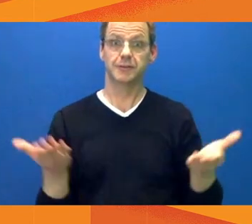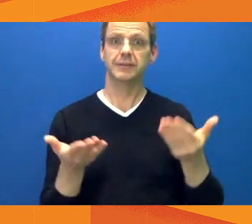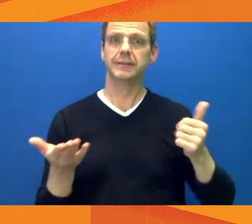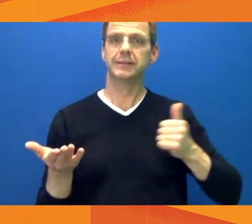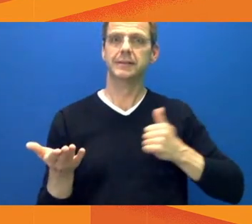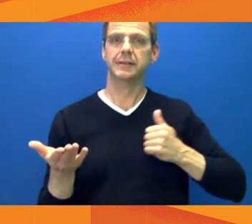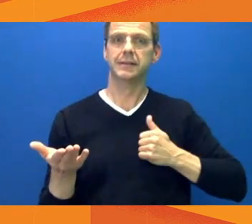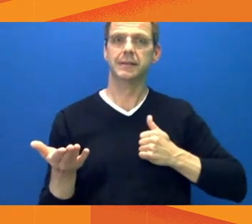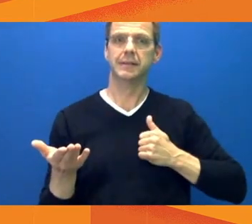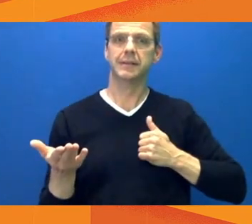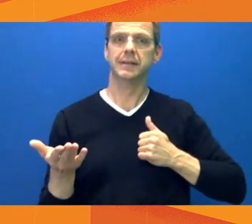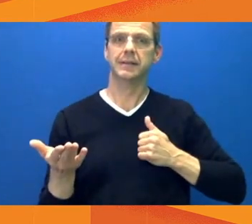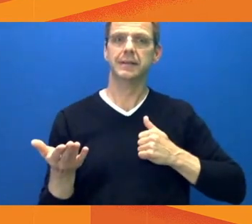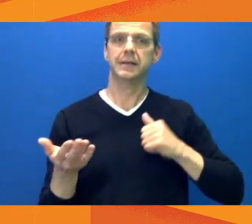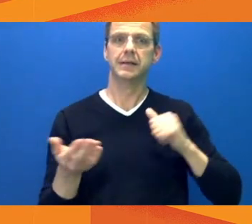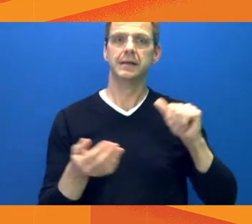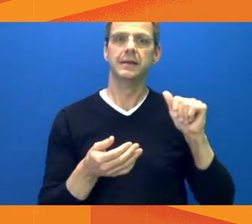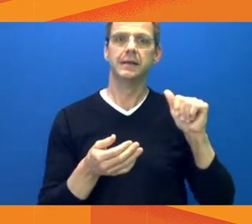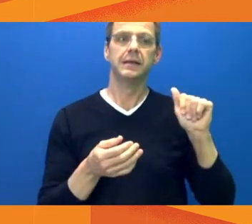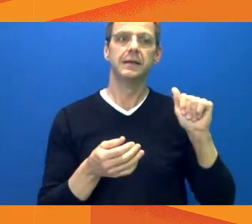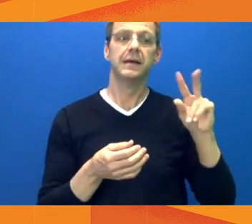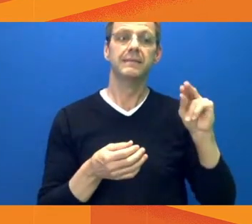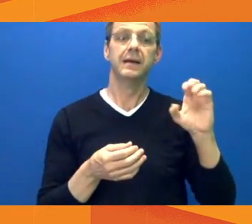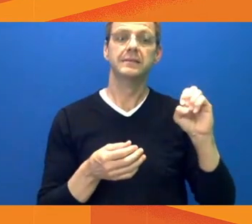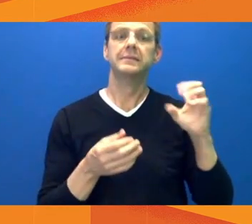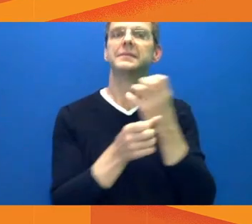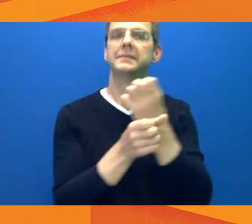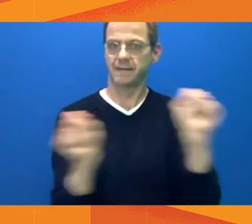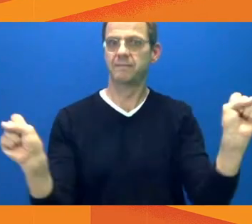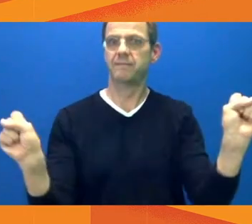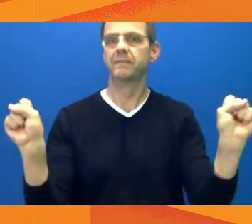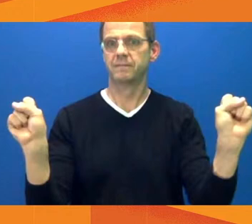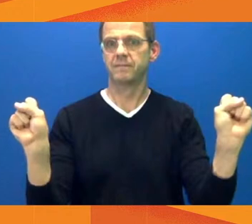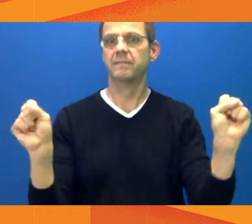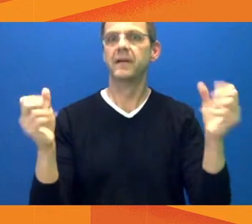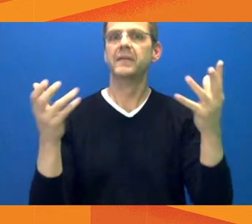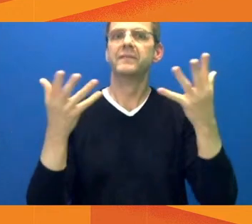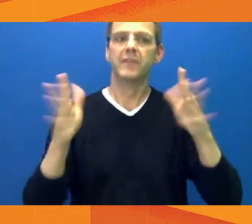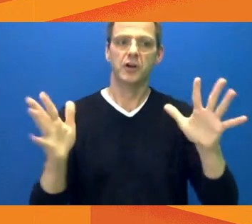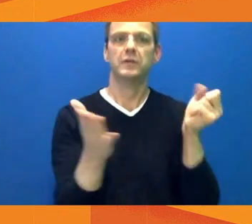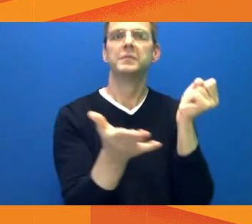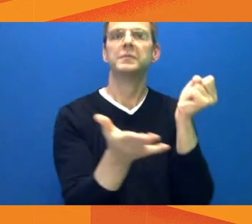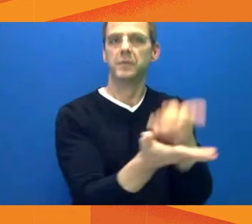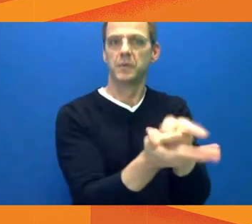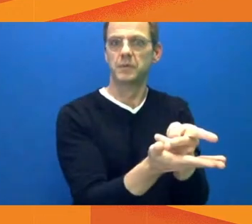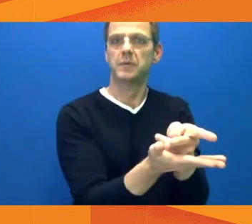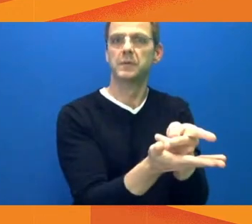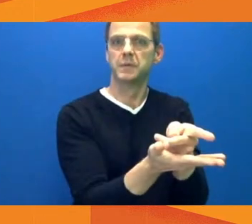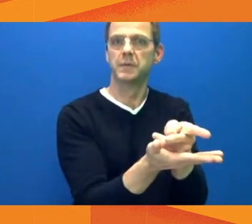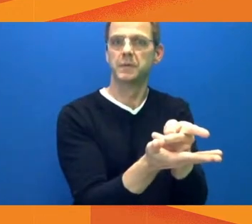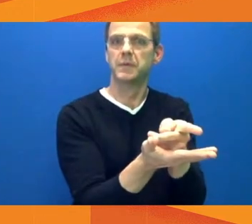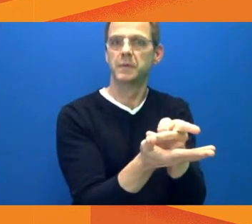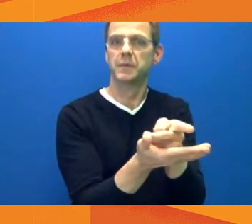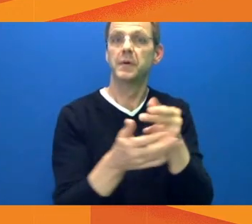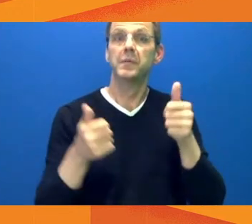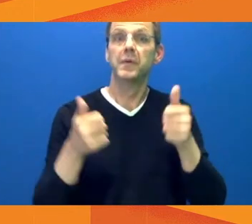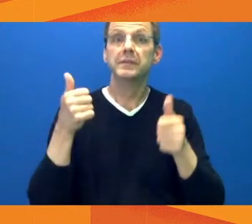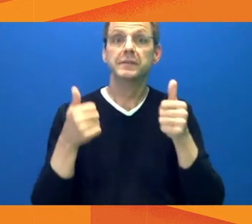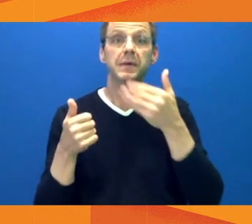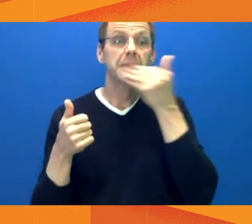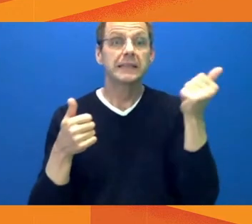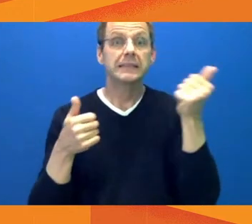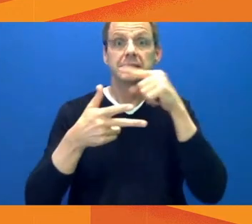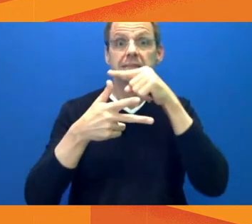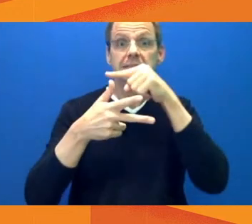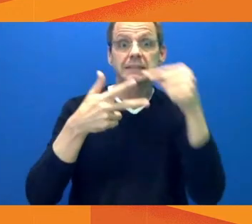soonest. Now, as a result of the concerning growth in case numbers and hospitalization rates, the City of Edmonton is announcing